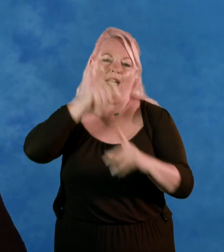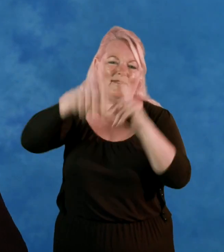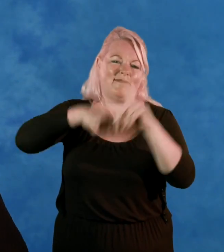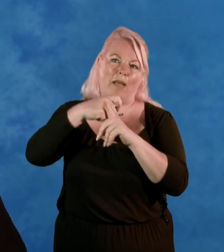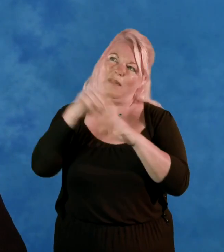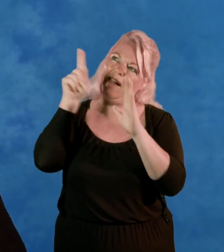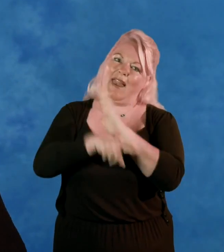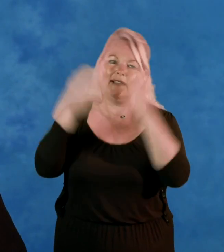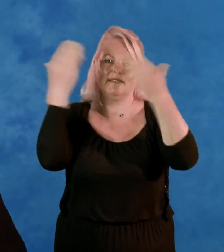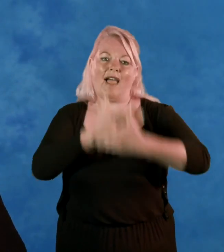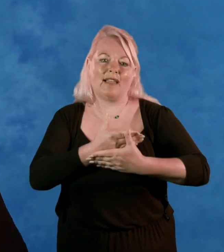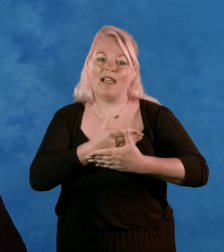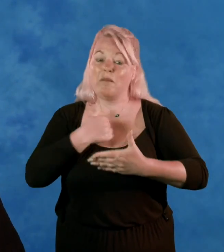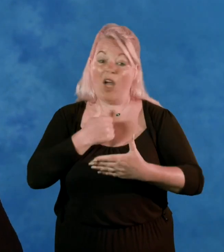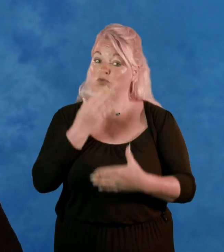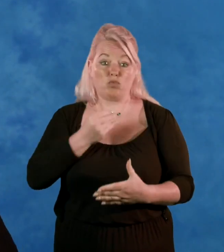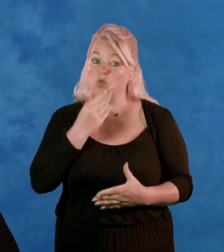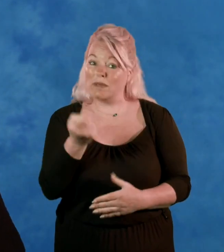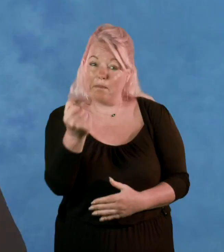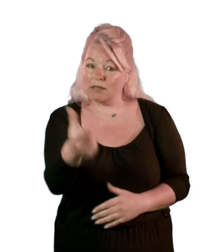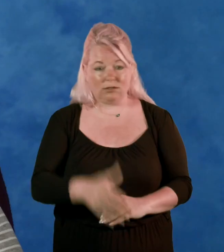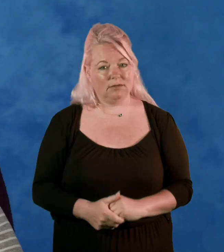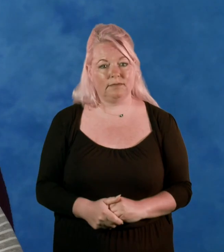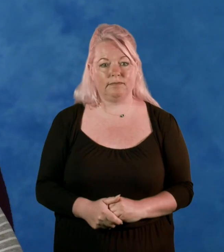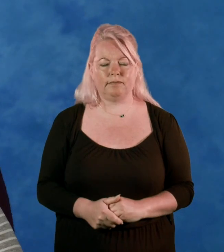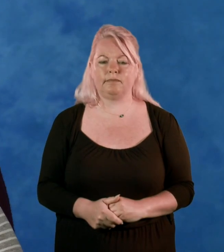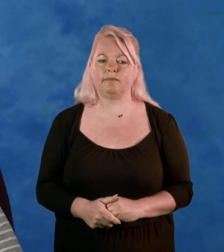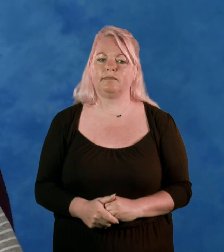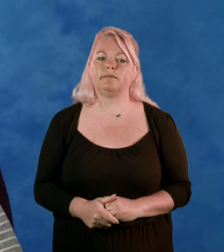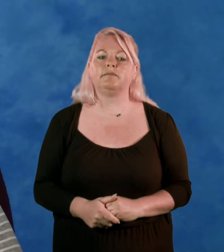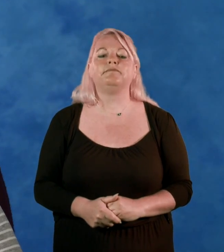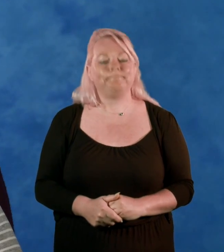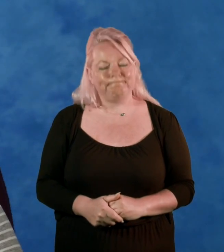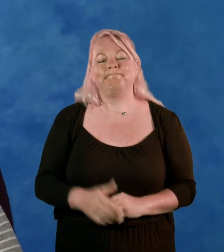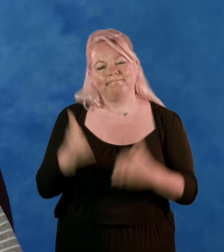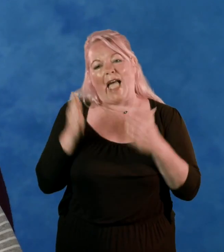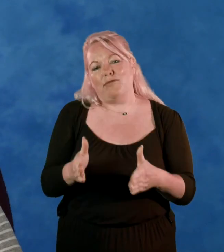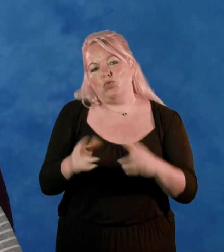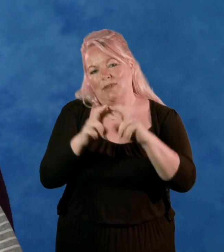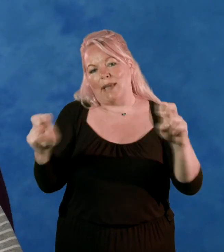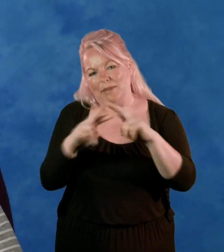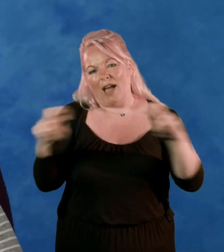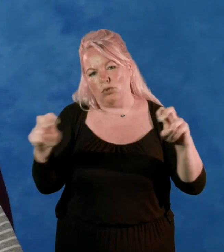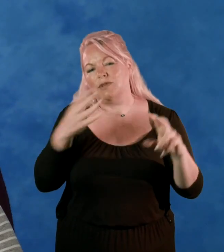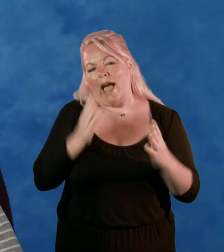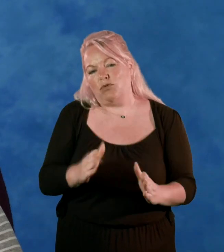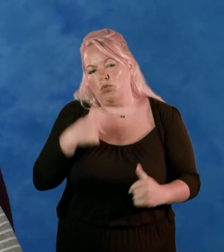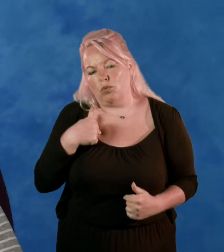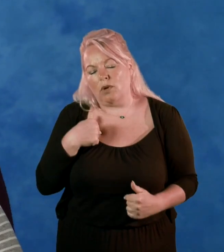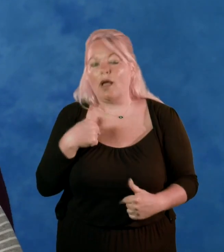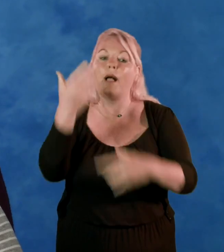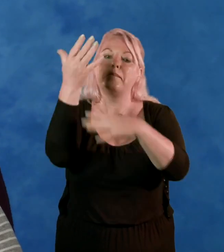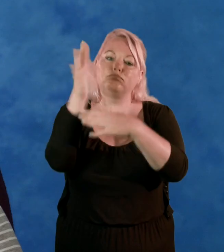But usually I'm getting learned and not to use it at all. I have to use subtitles when I'm watching any